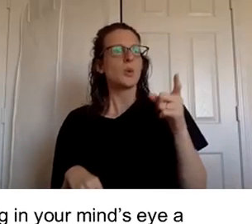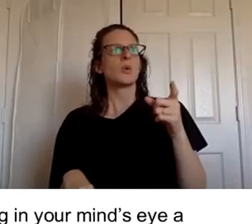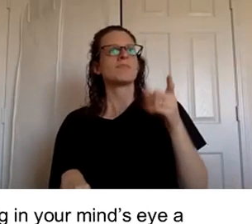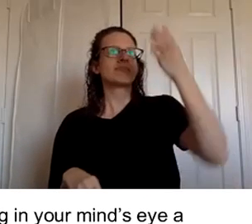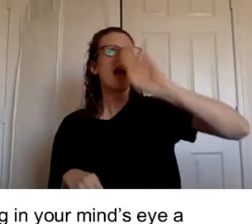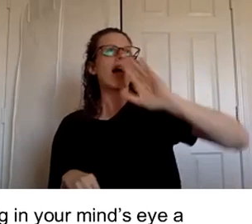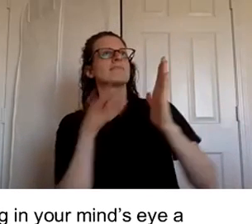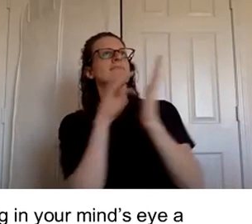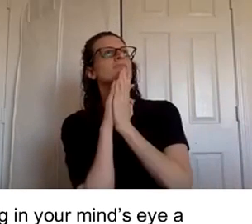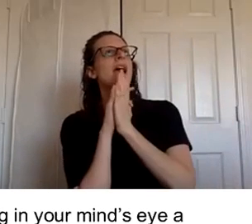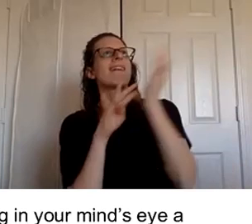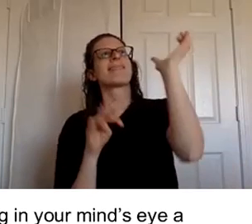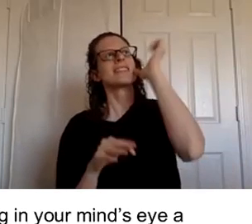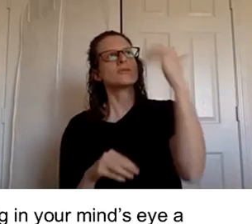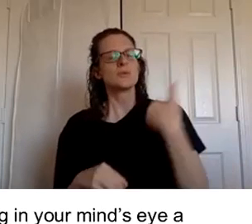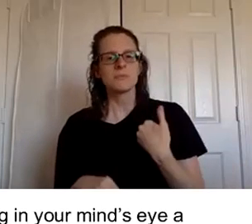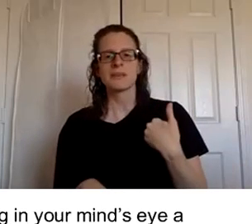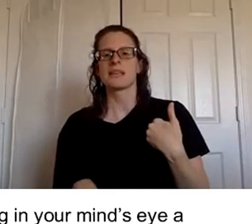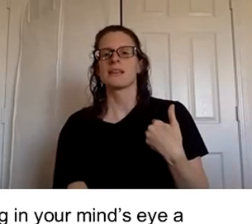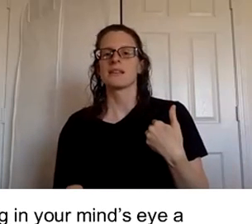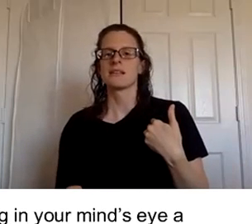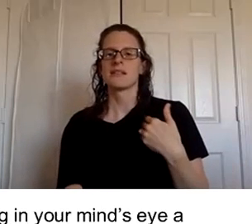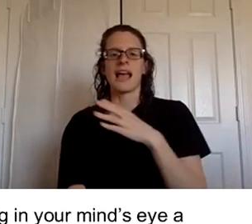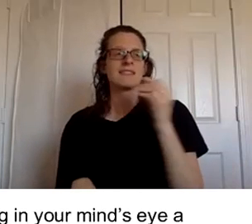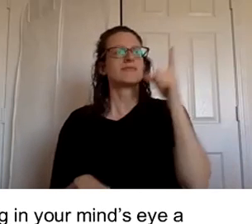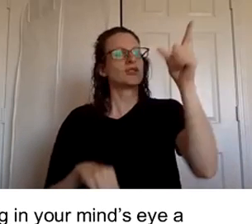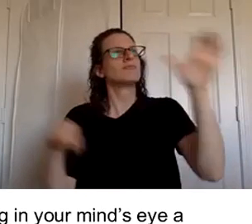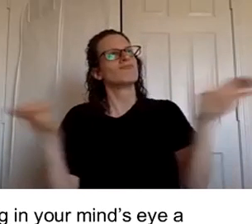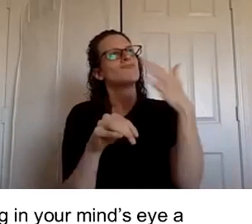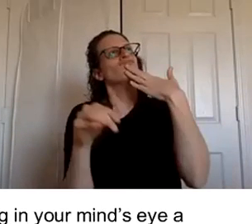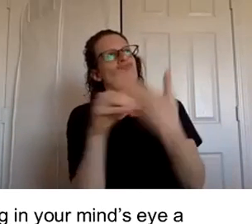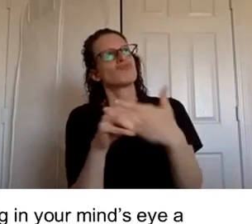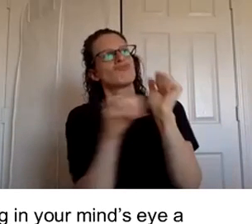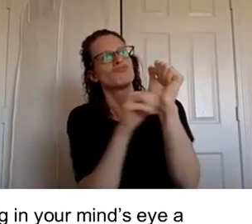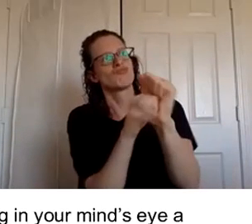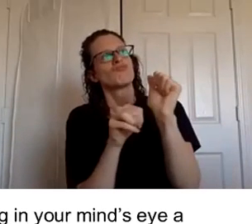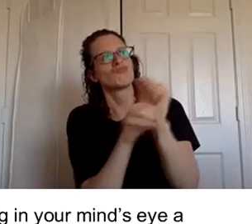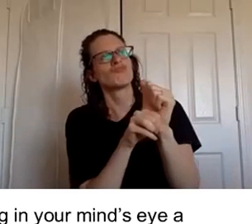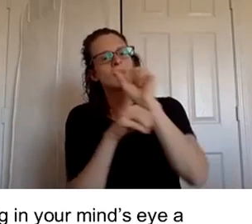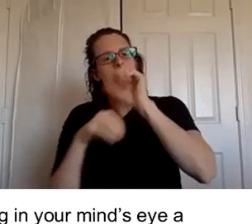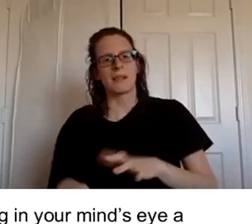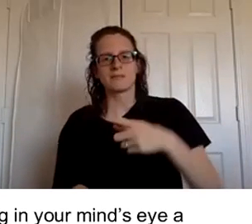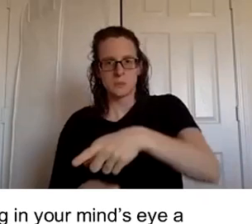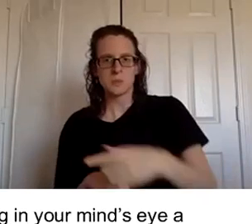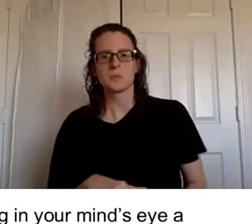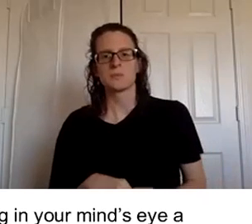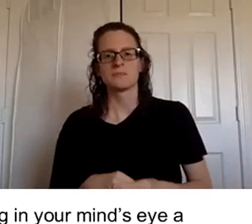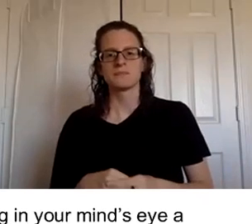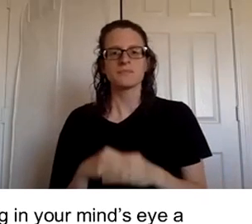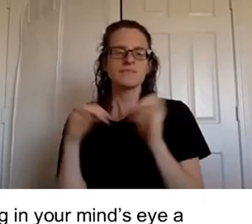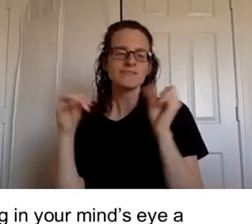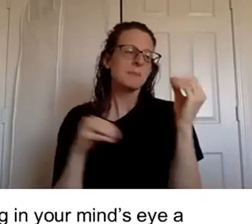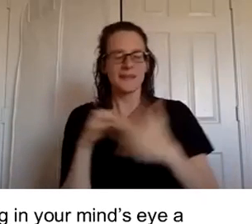you did your you know you you did good my faithful servant so um so anyway